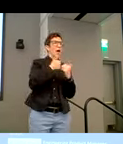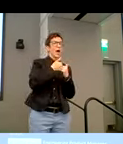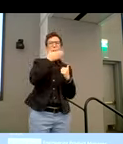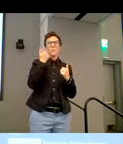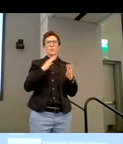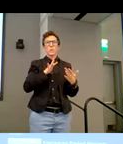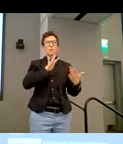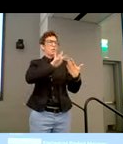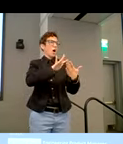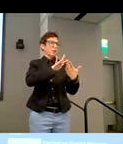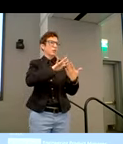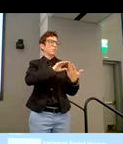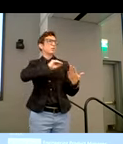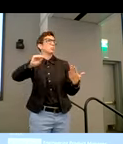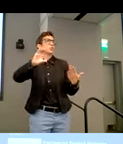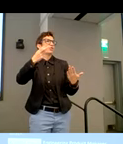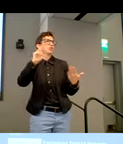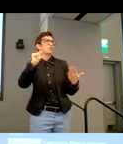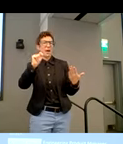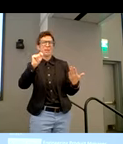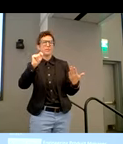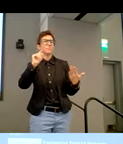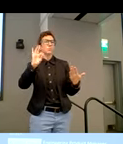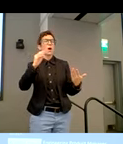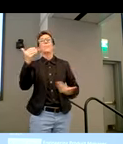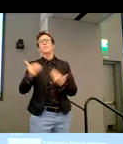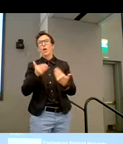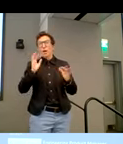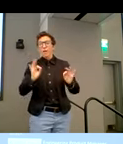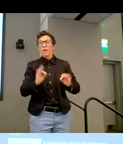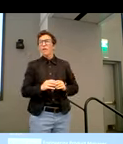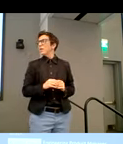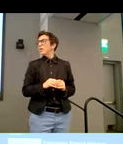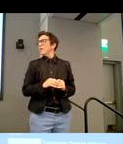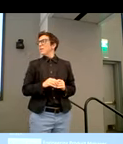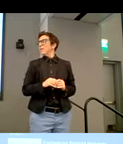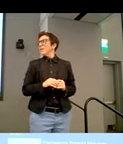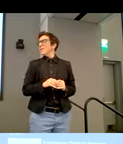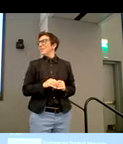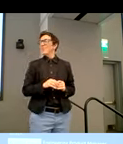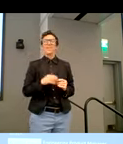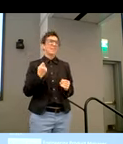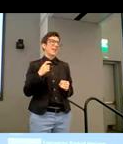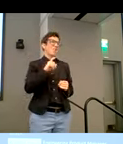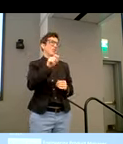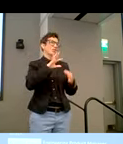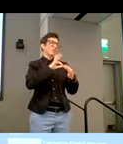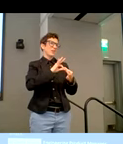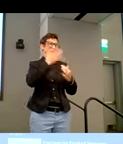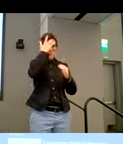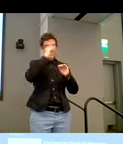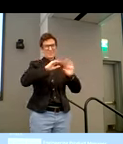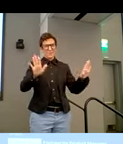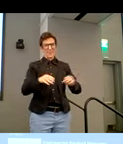just please throw that in the chat. So I'm just going to move along. Of course, we have a pandemic question, which